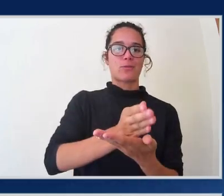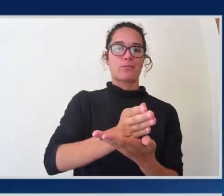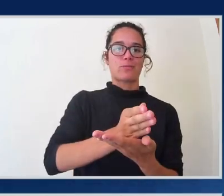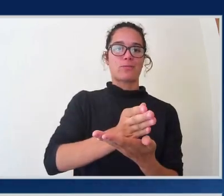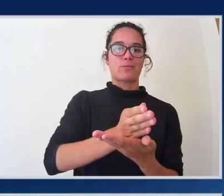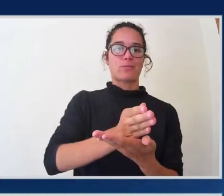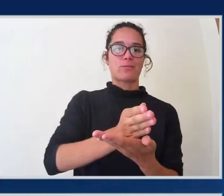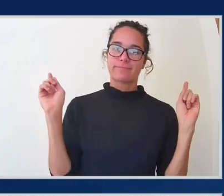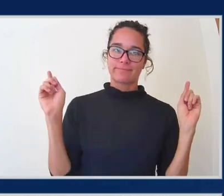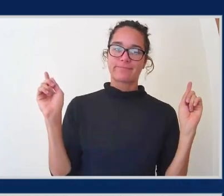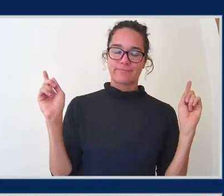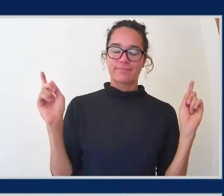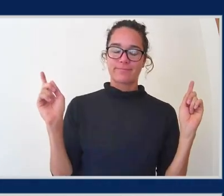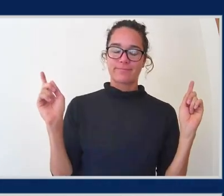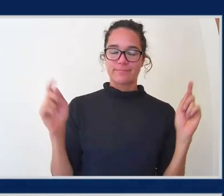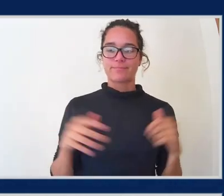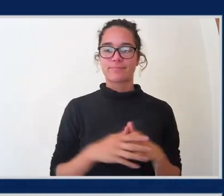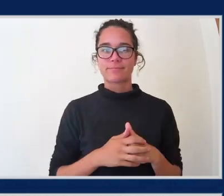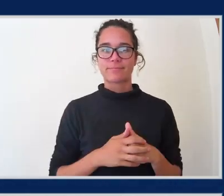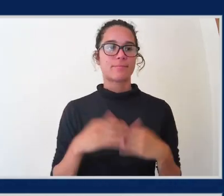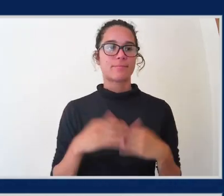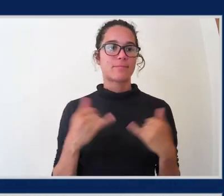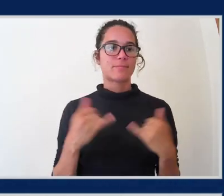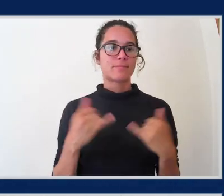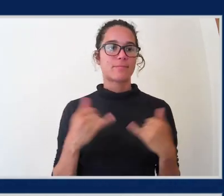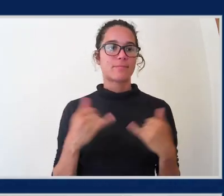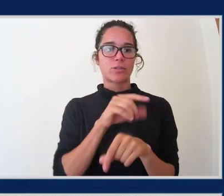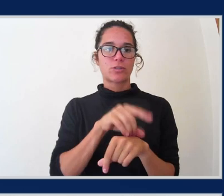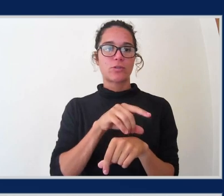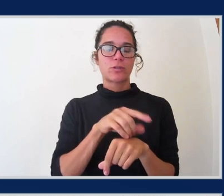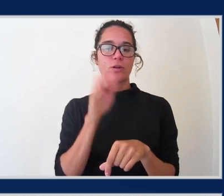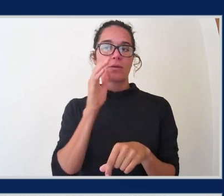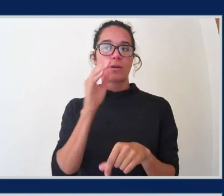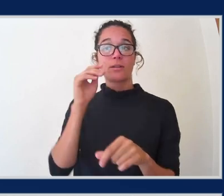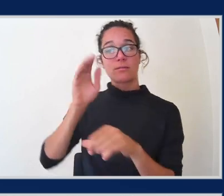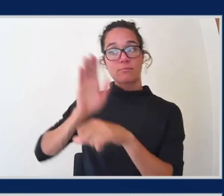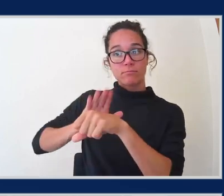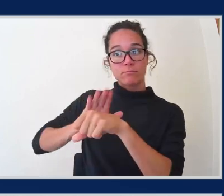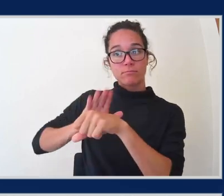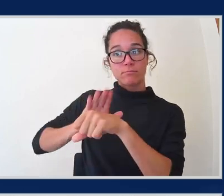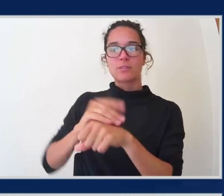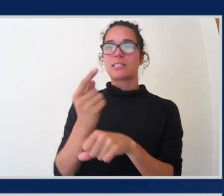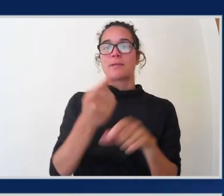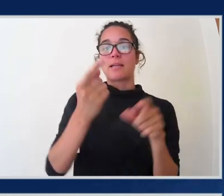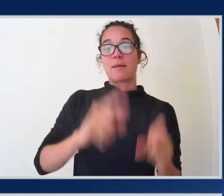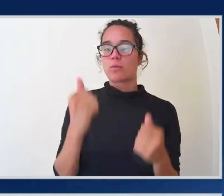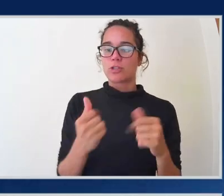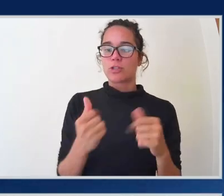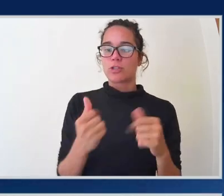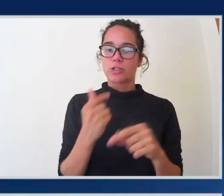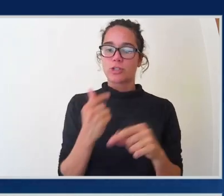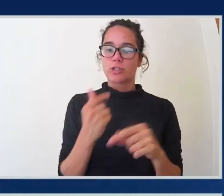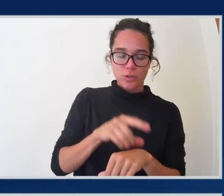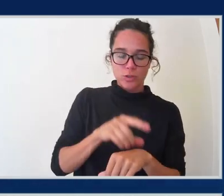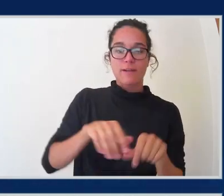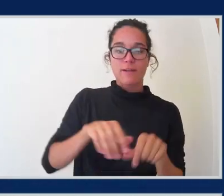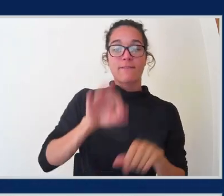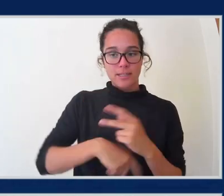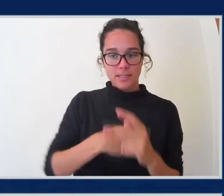is going to alert you that something is happening. So which Guard Duty finding type should the administrator search for that meets these requirements?